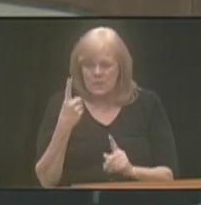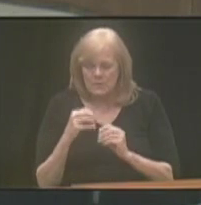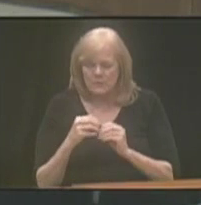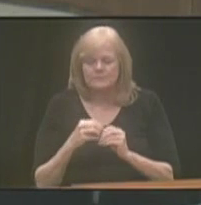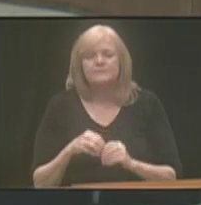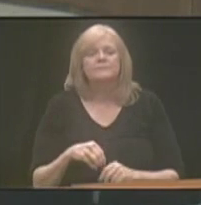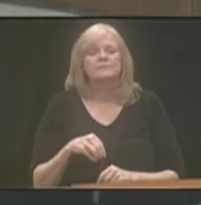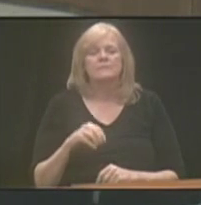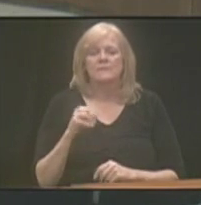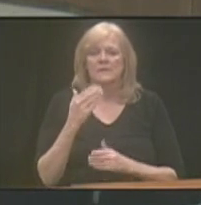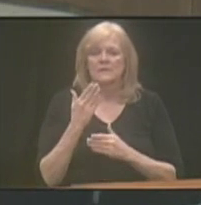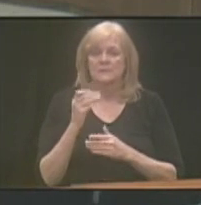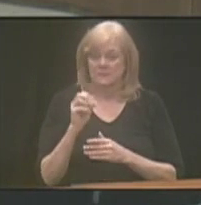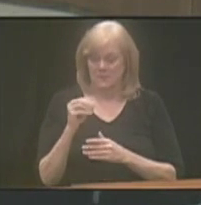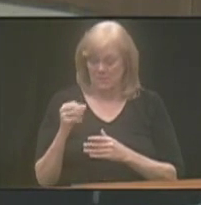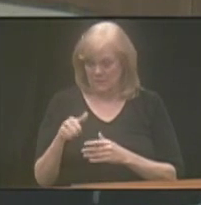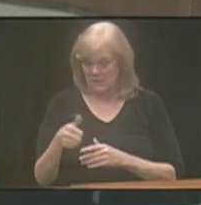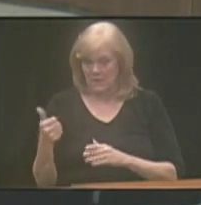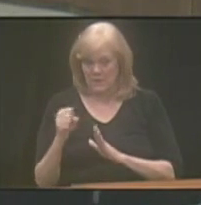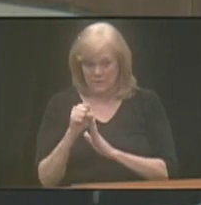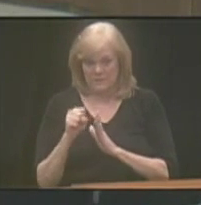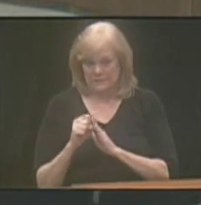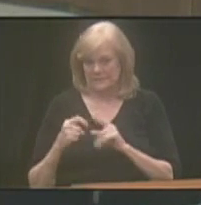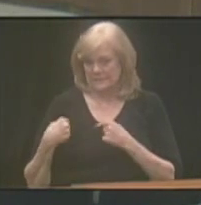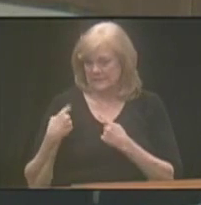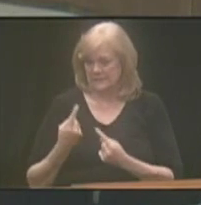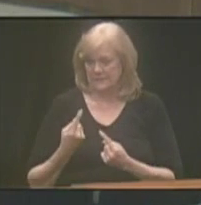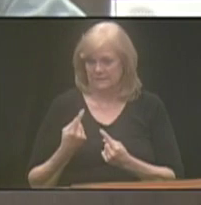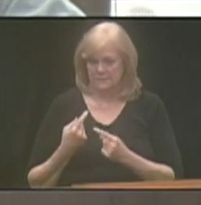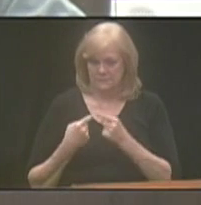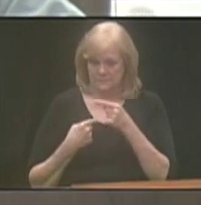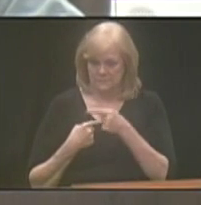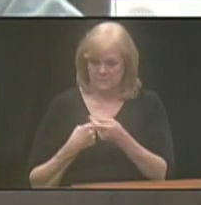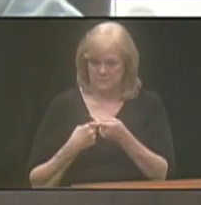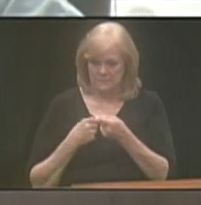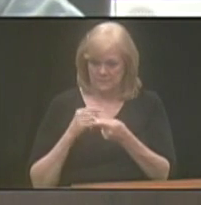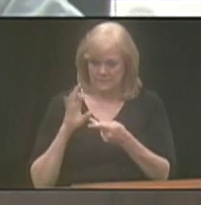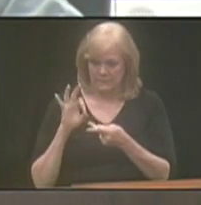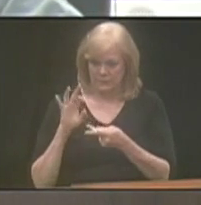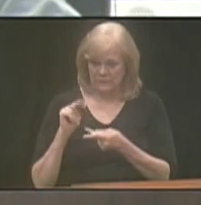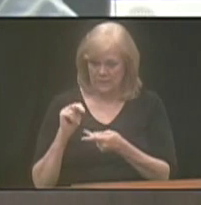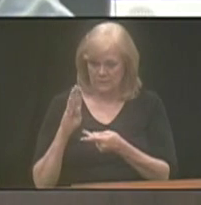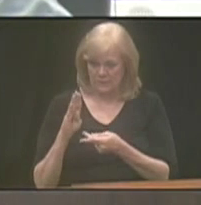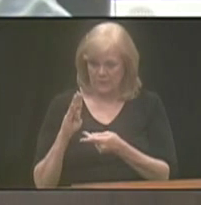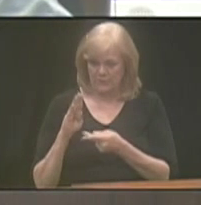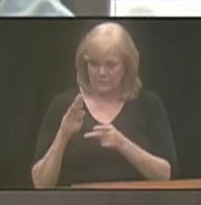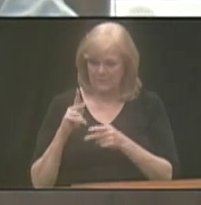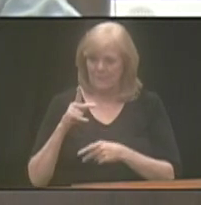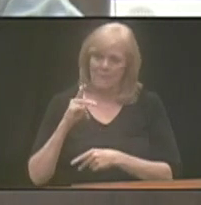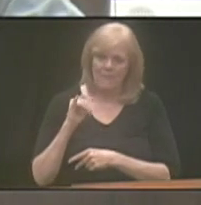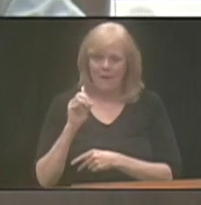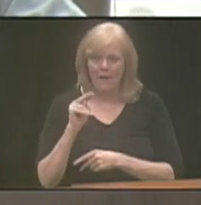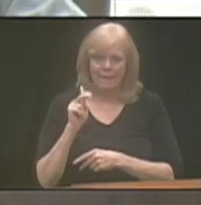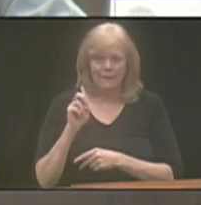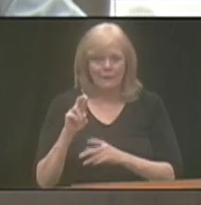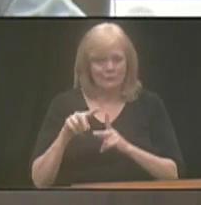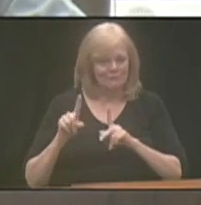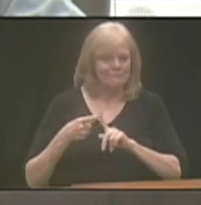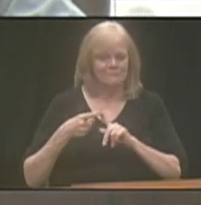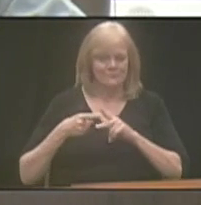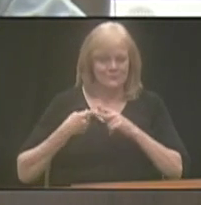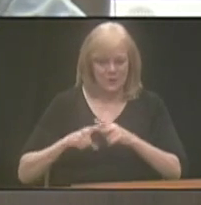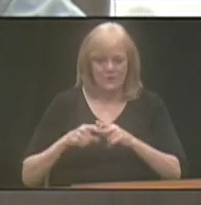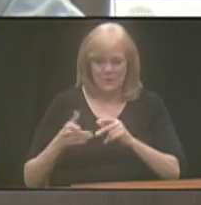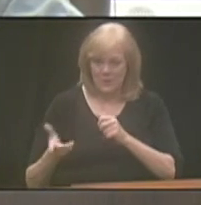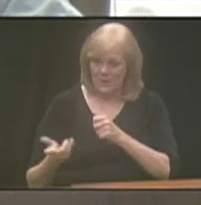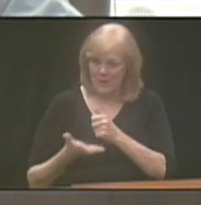ahead. So, have the other states, since you guys are kind of the, you know, the pioneers, have you been helping to